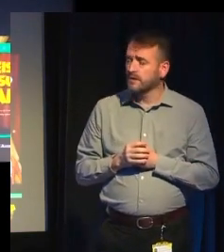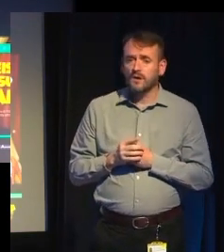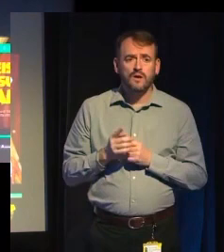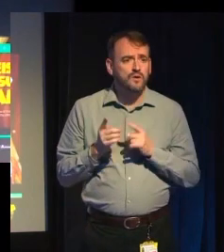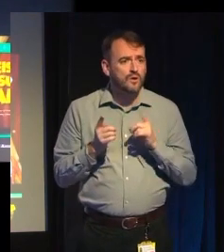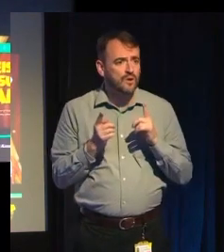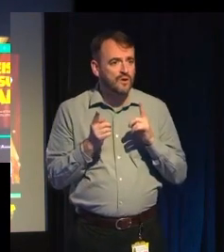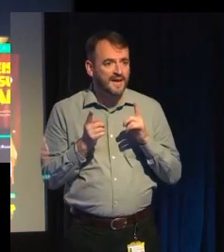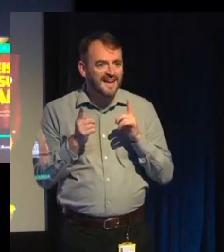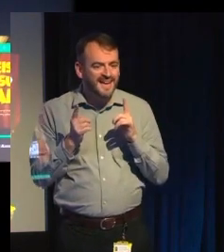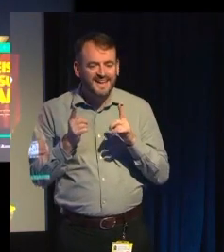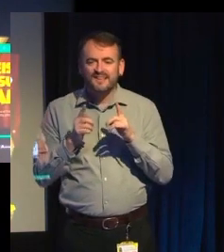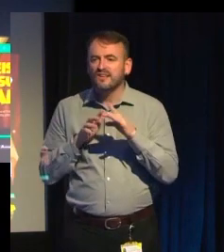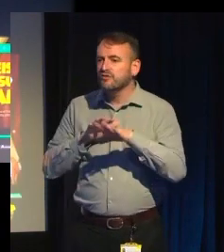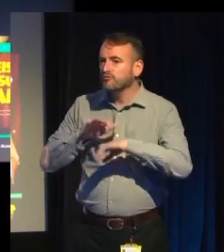seriously.